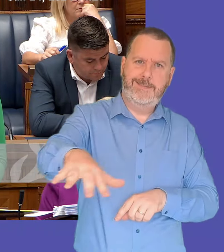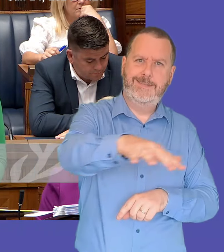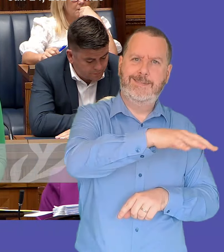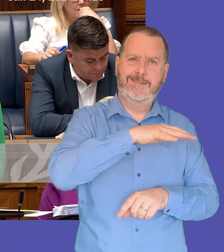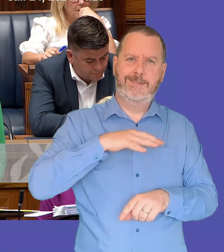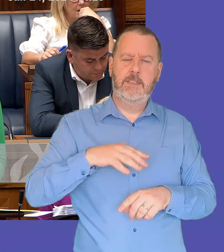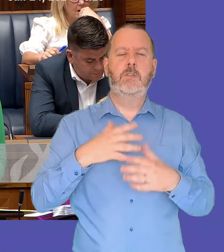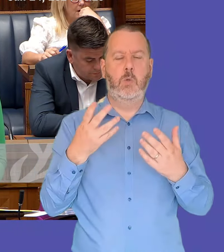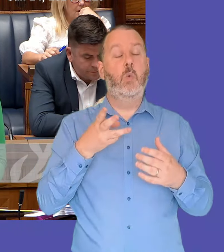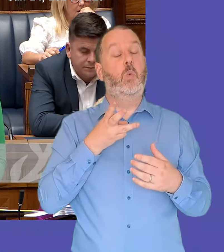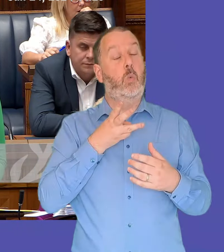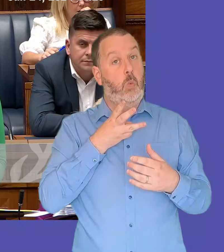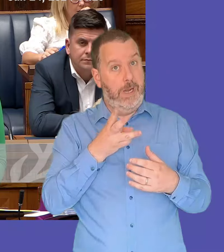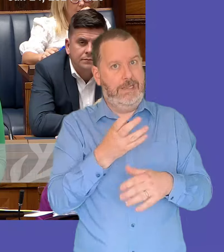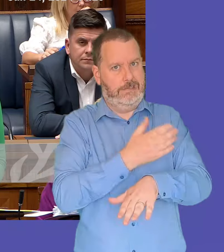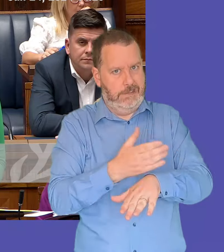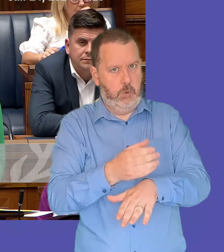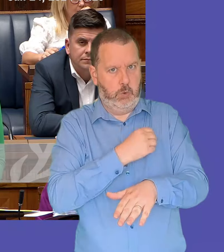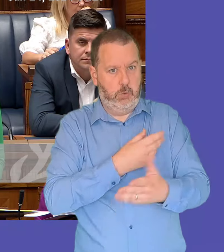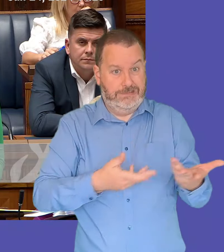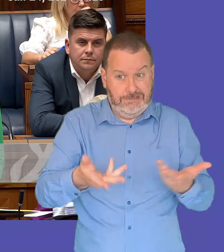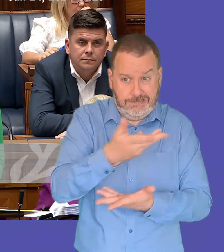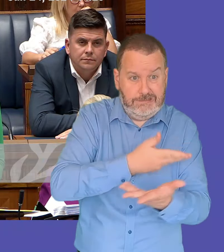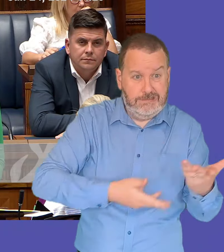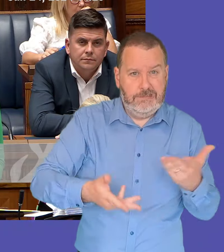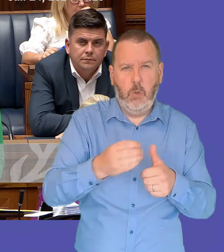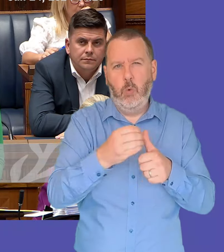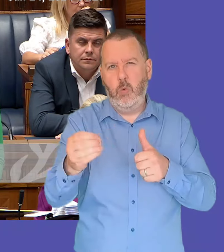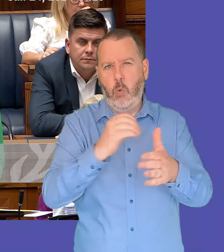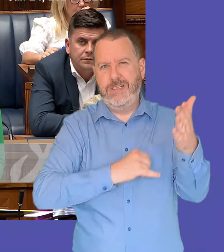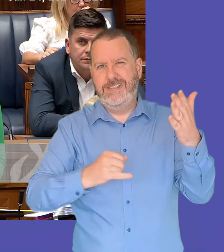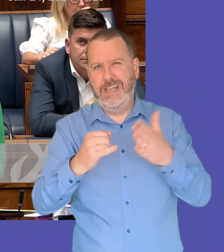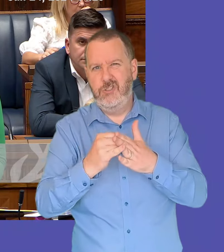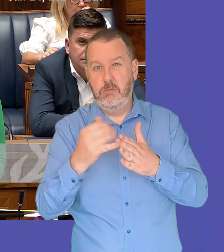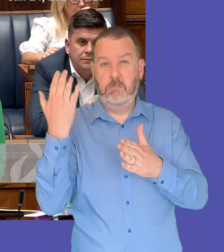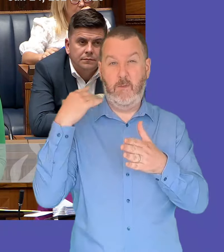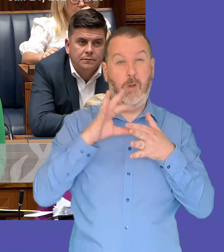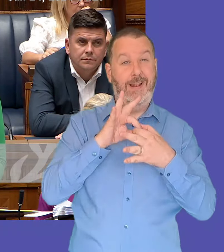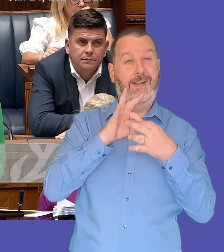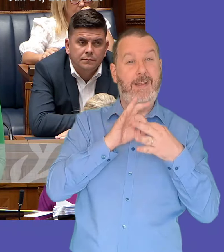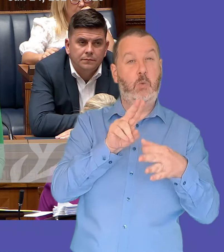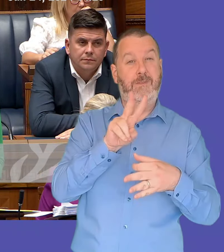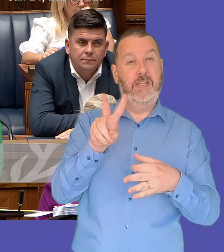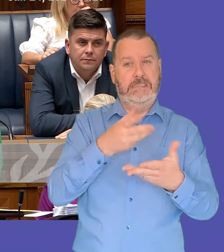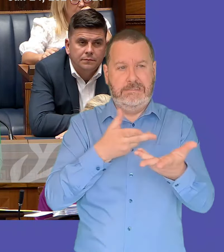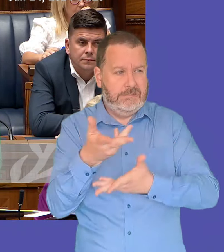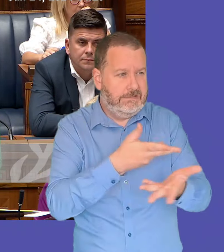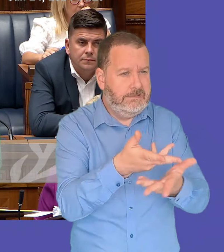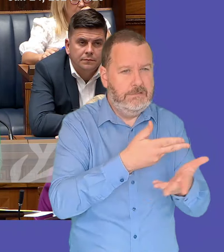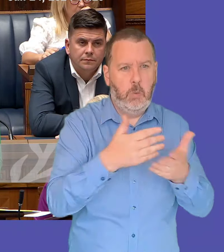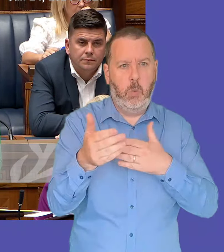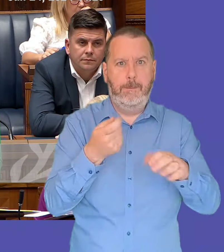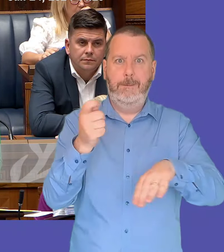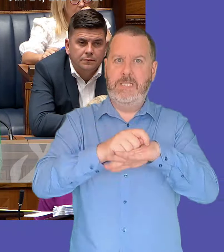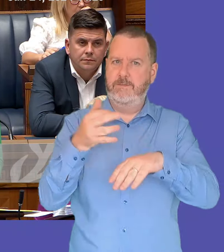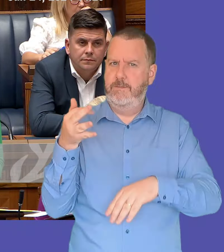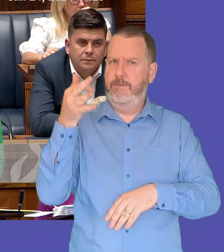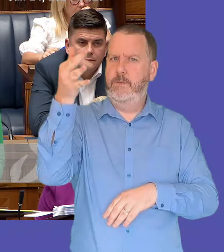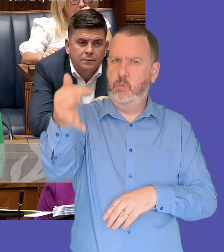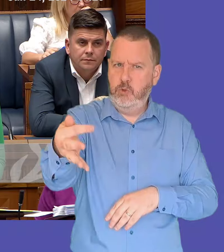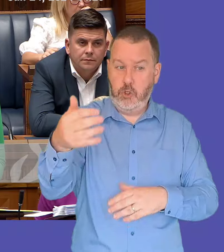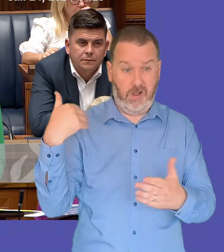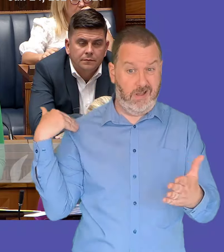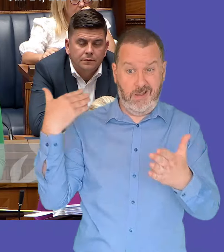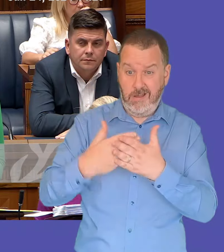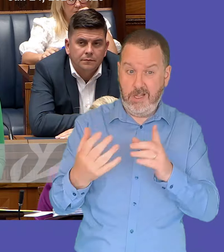to those delivery partners on the ground to ensure their input is considered as we move forward and to determine the best way to build upon all that has been achieved